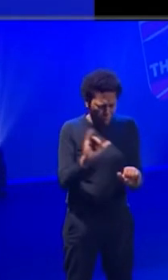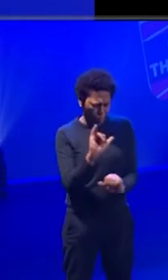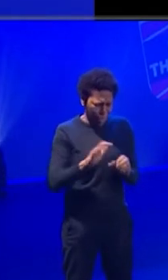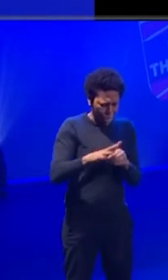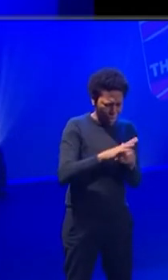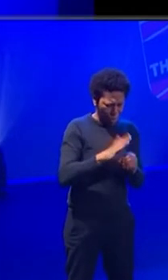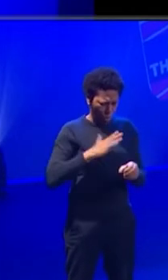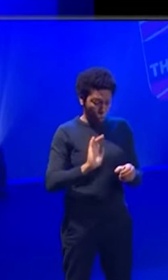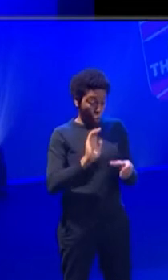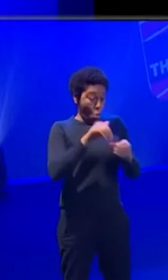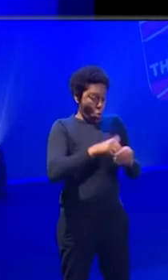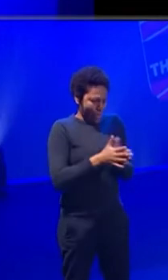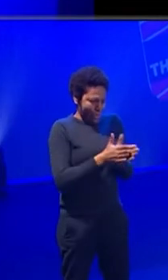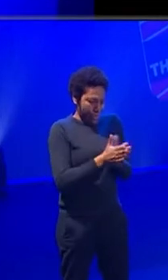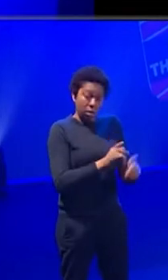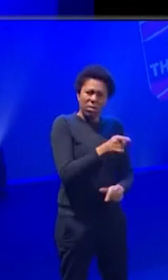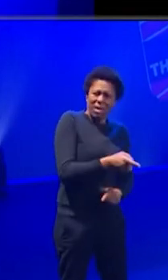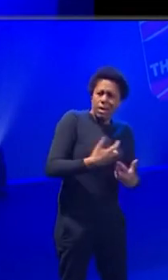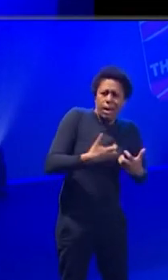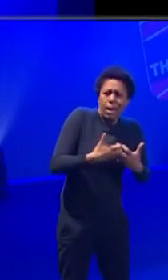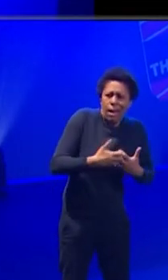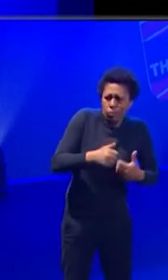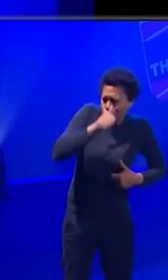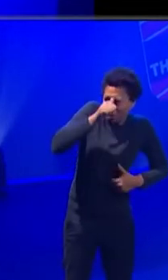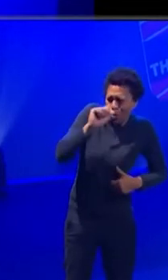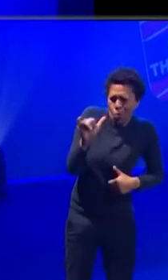to young people thinking about choosing and thinking about getting into technical theatre?